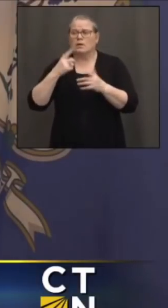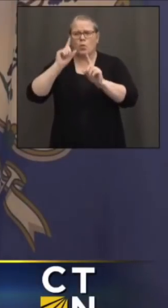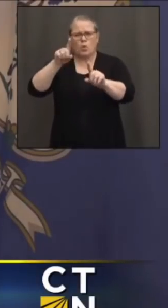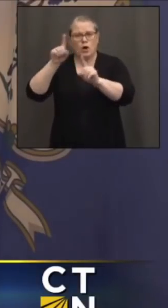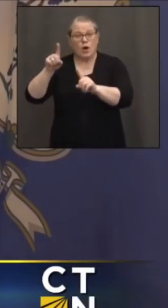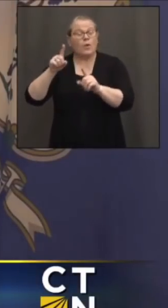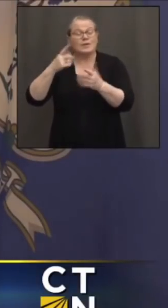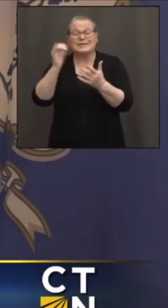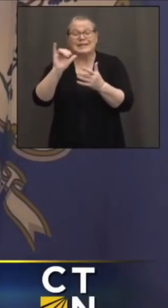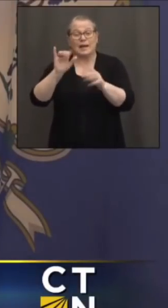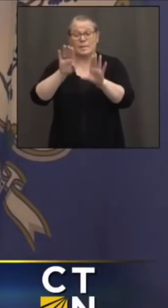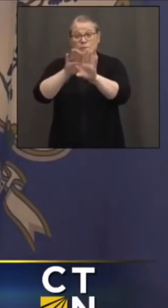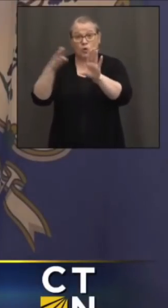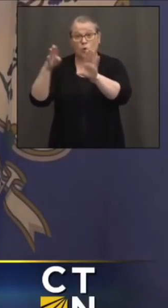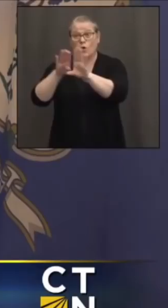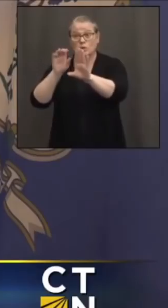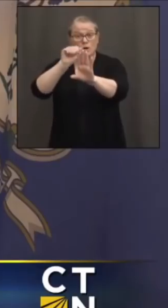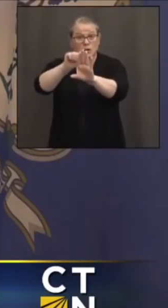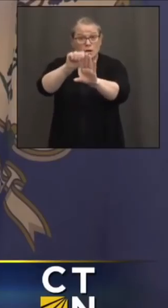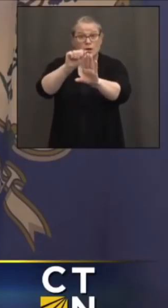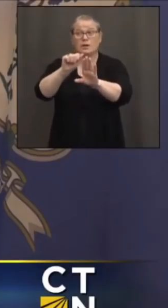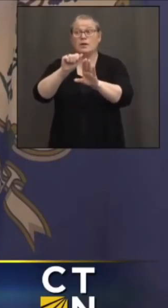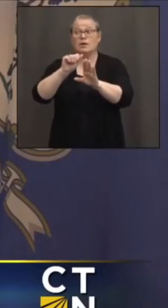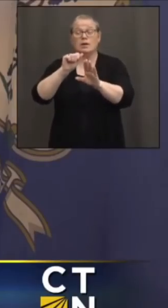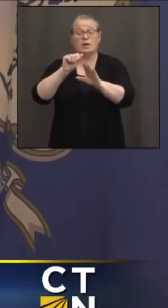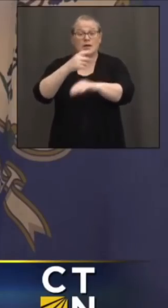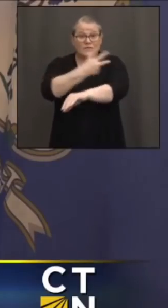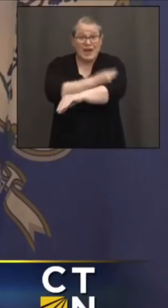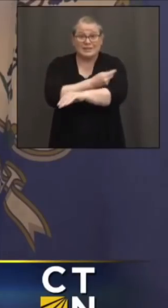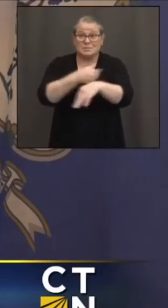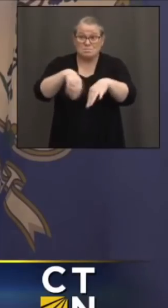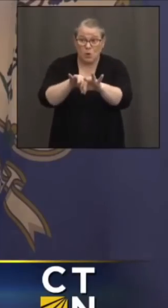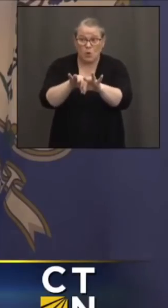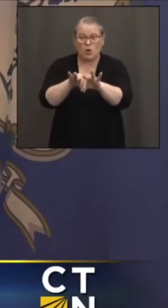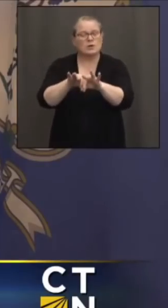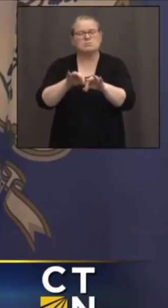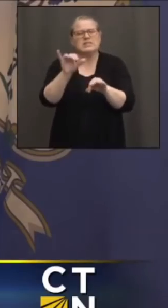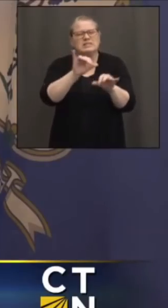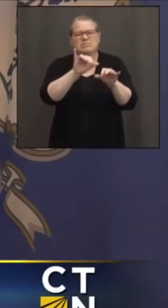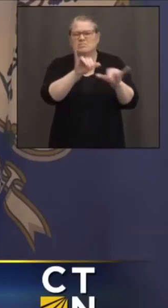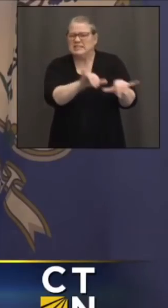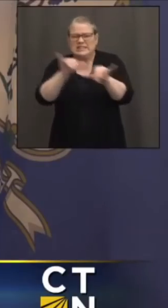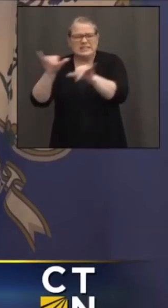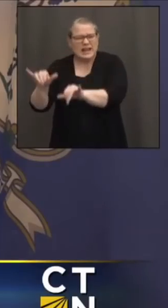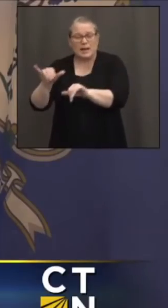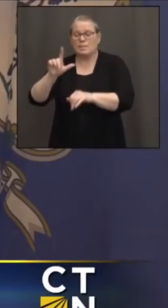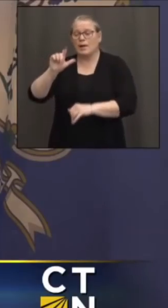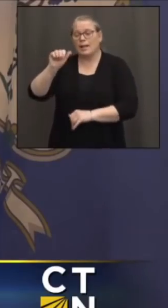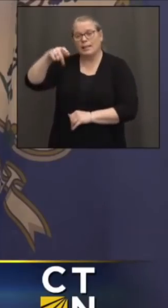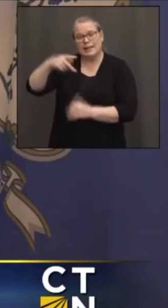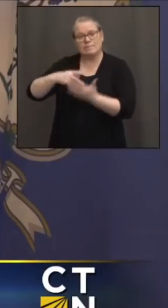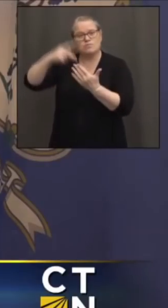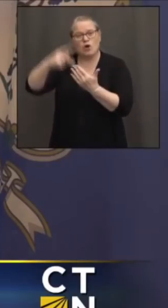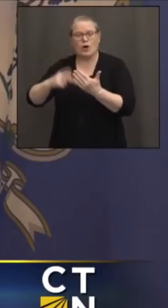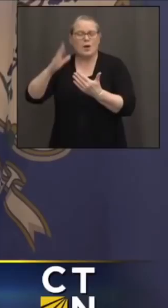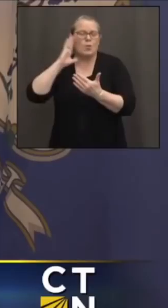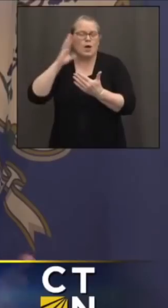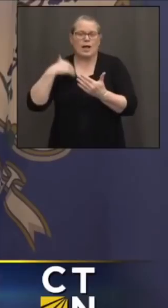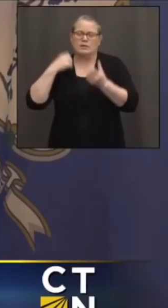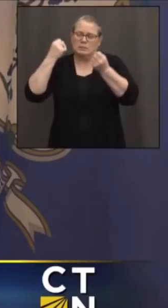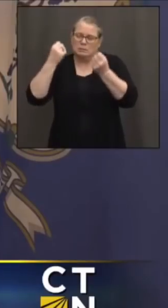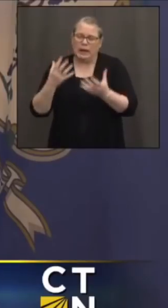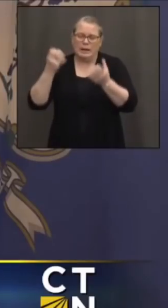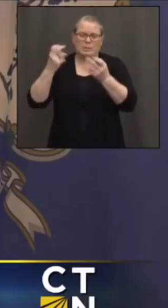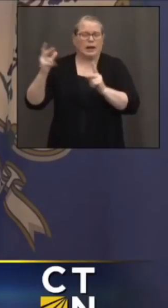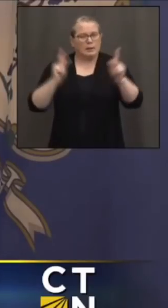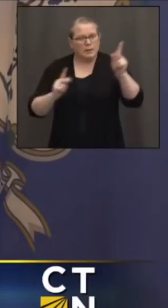get vaccinated. You can't do everything, you know, online. The LEAP program, we're going to have hundreds and hundreds of folks, as well as